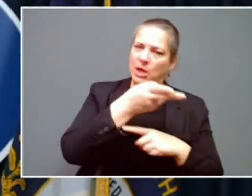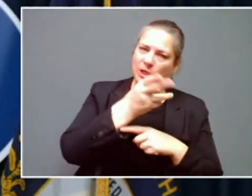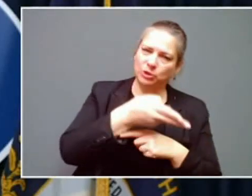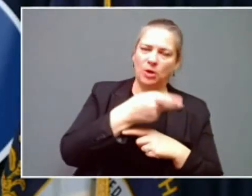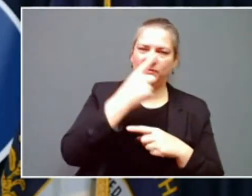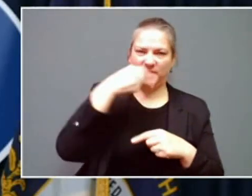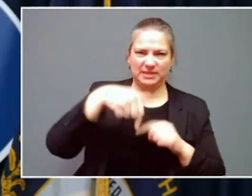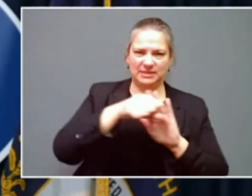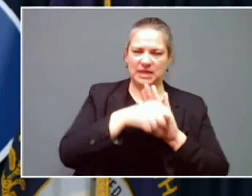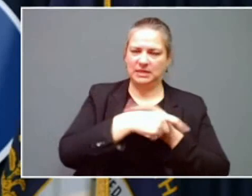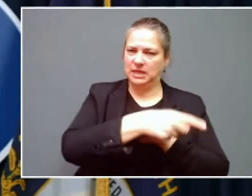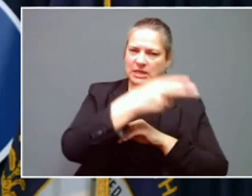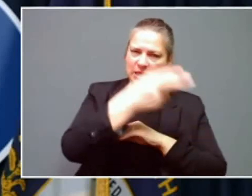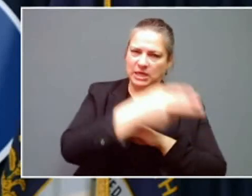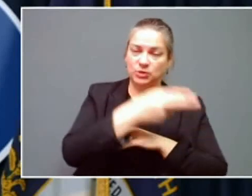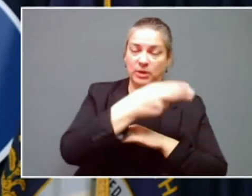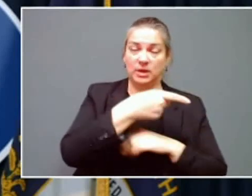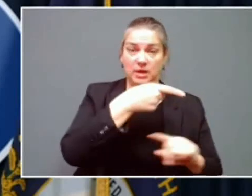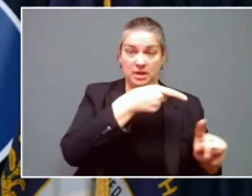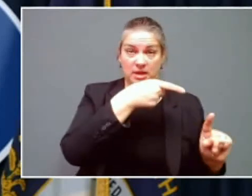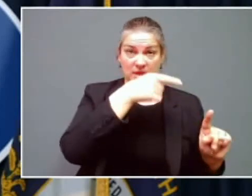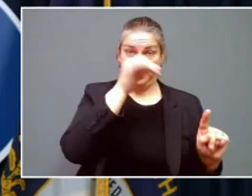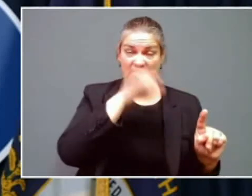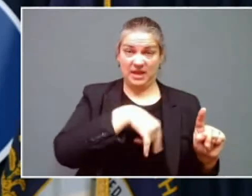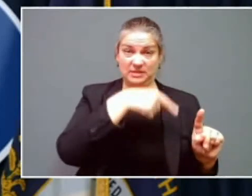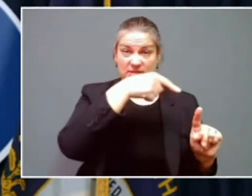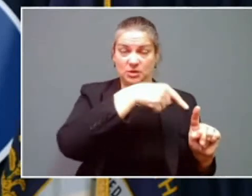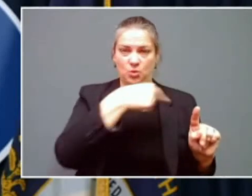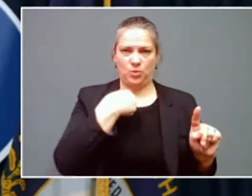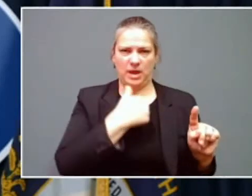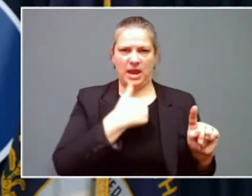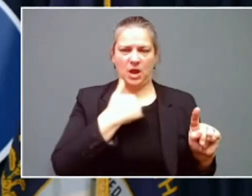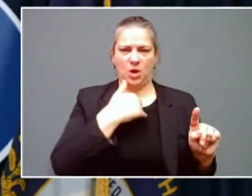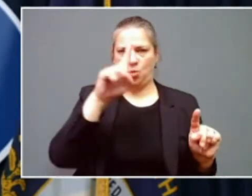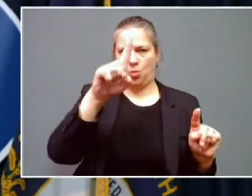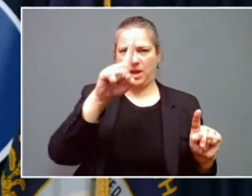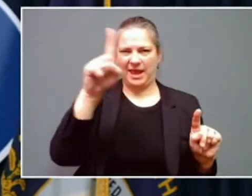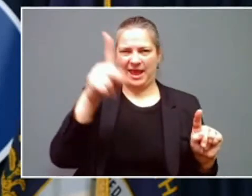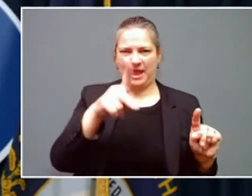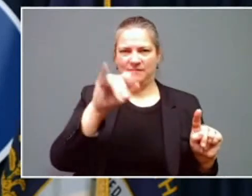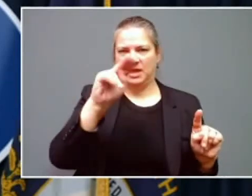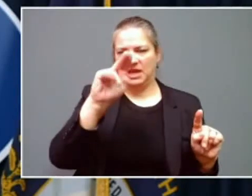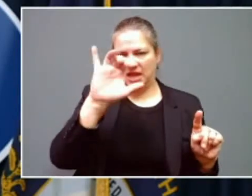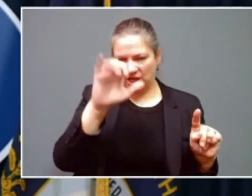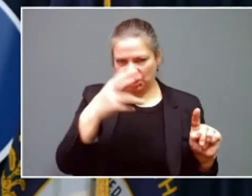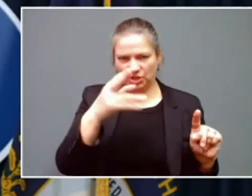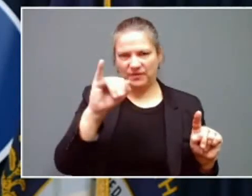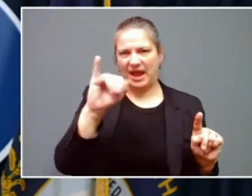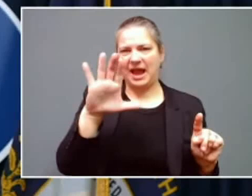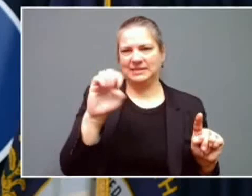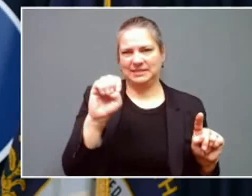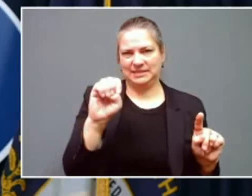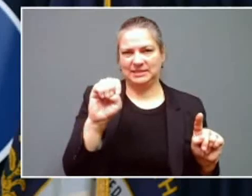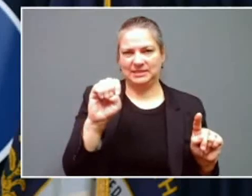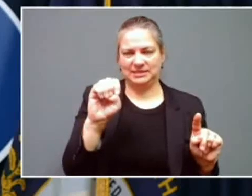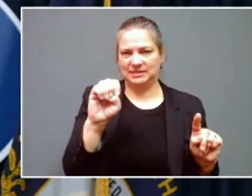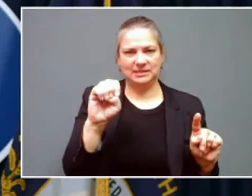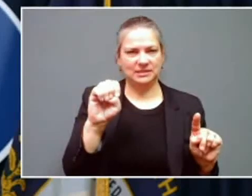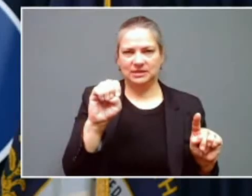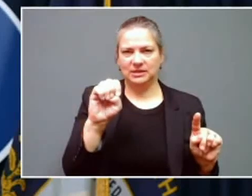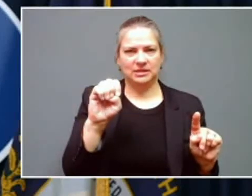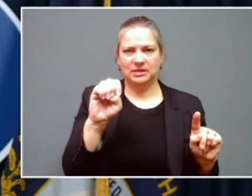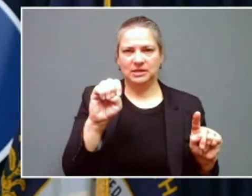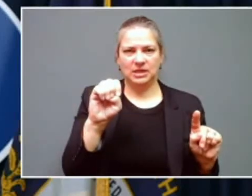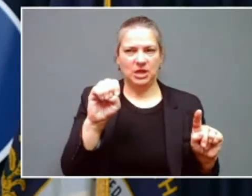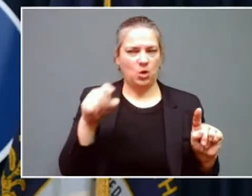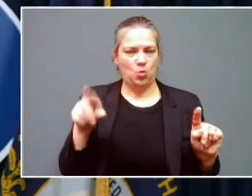And in that one, we experienced up to one and a half inches of ice. So it will not reach those proportions.